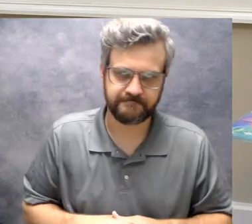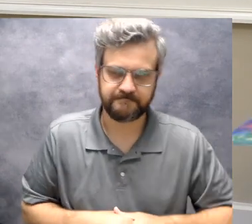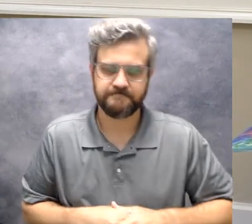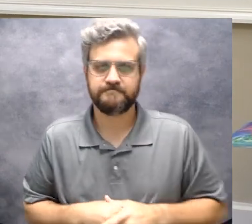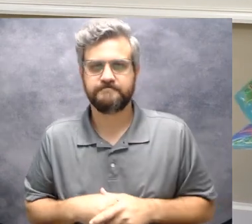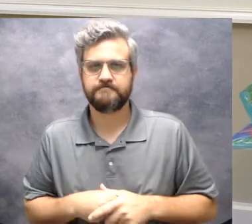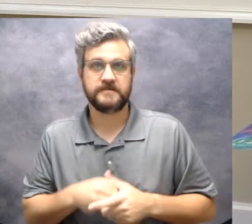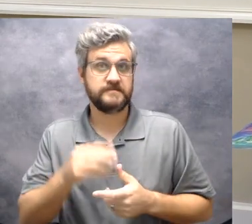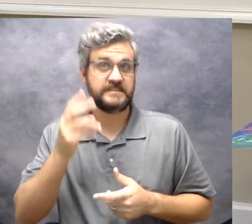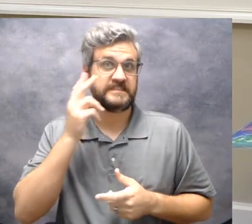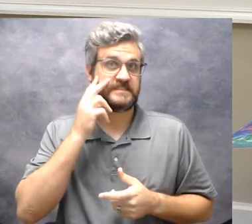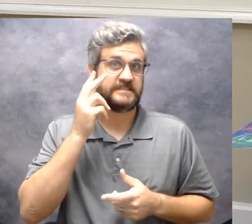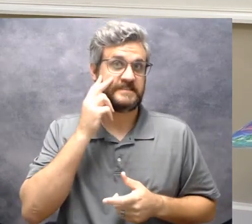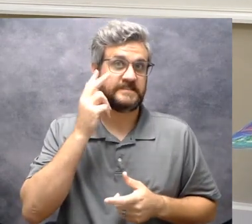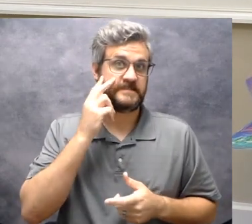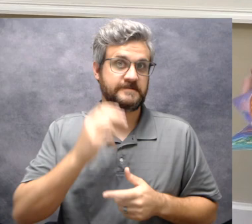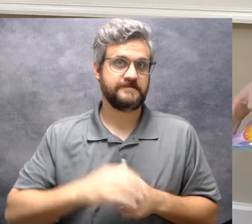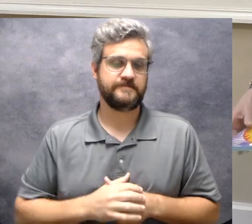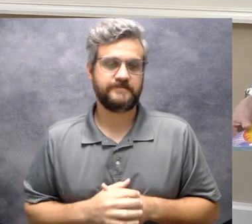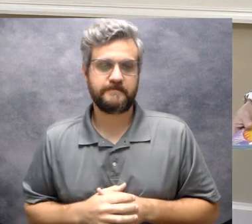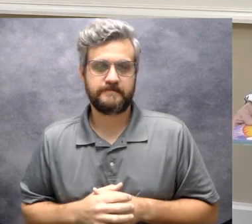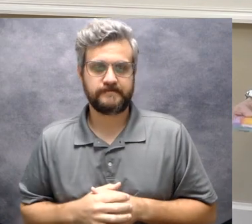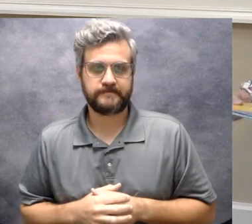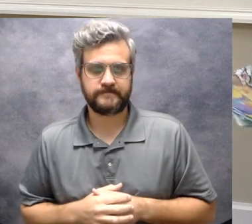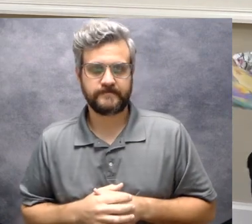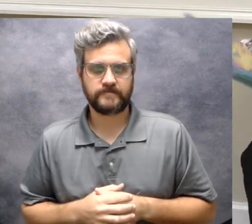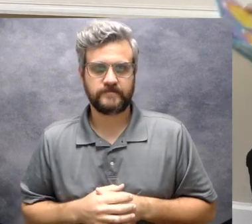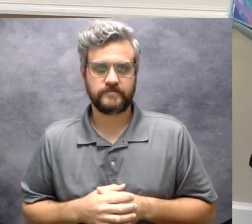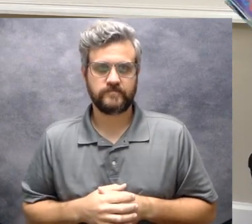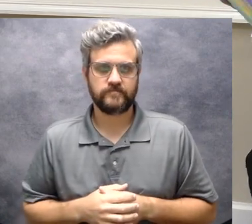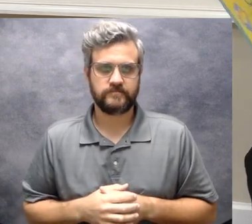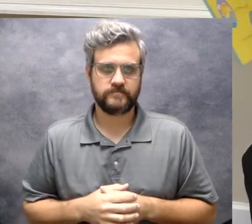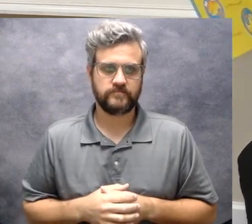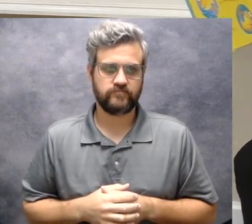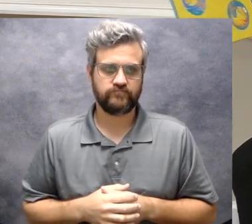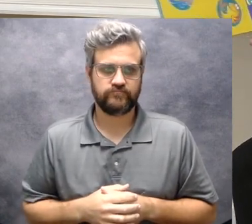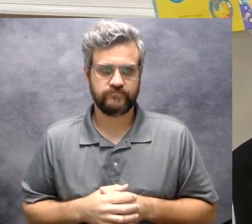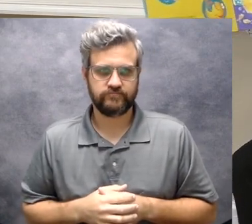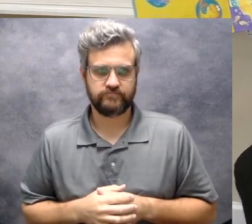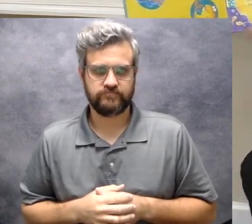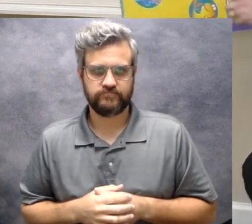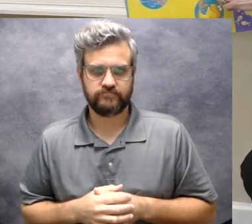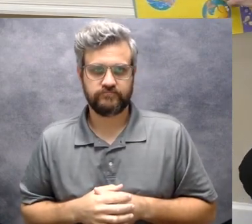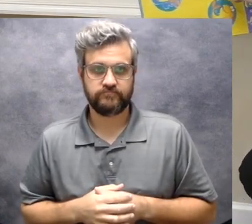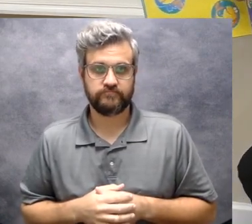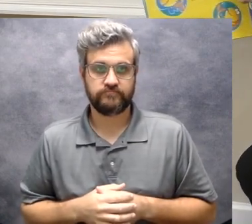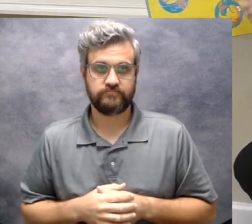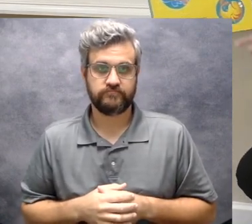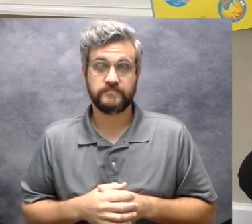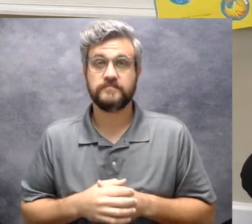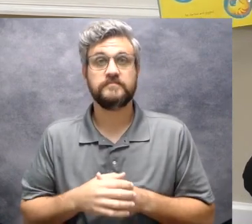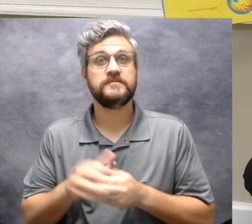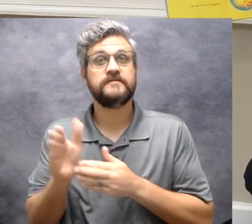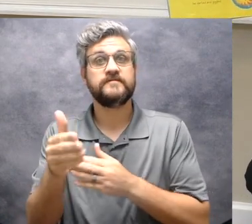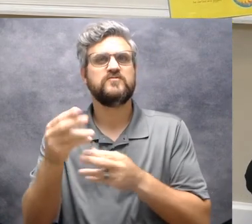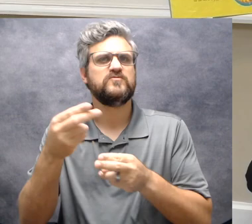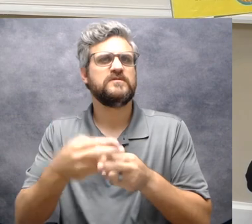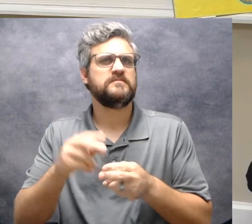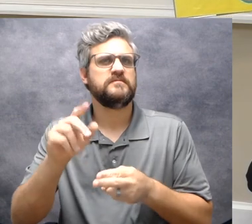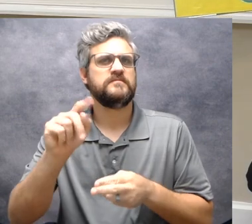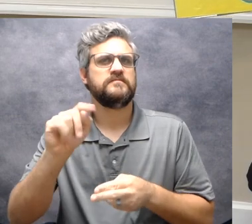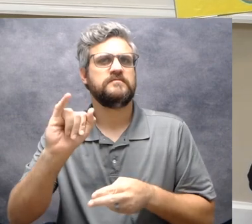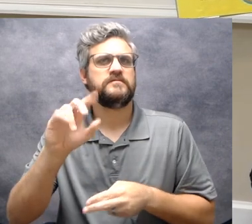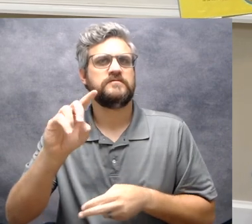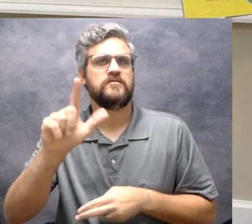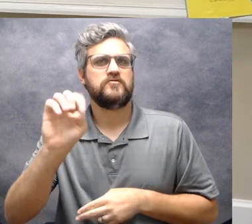still let's see this is tiddler tiddler